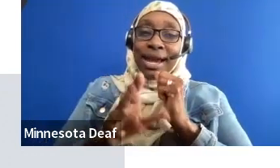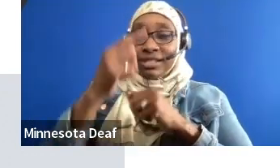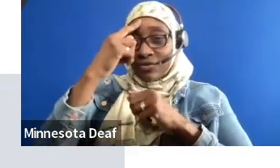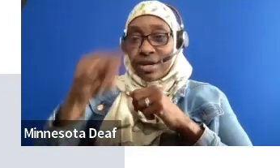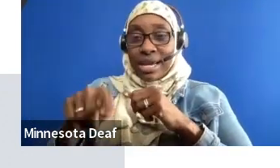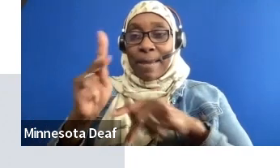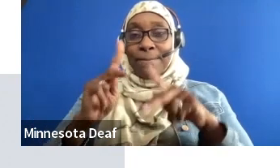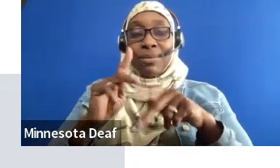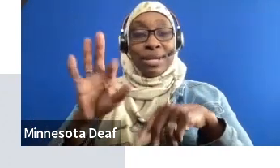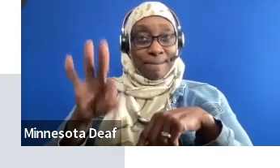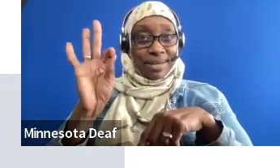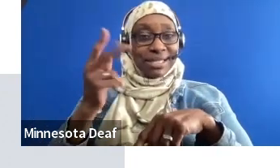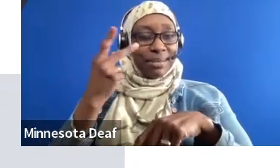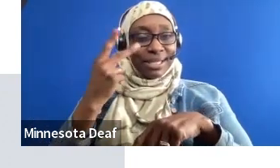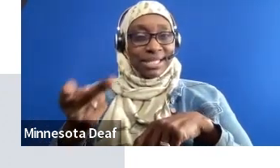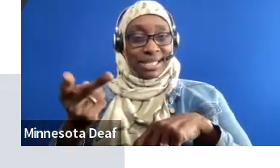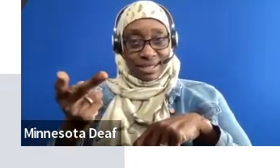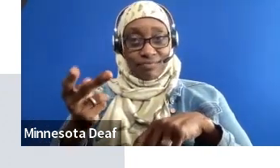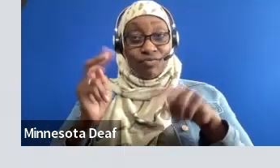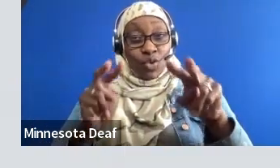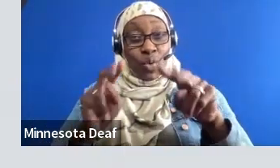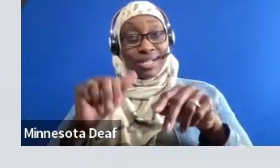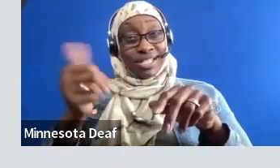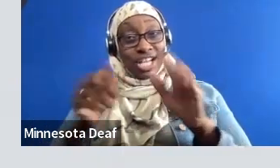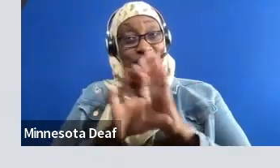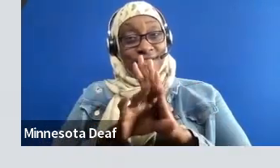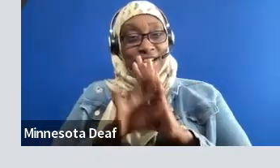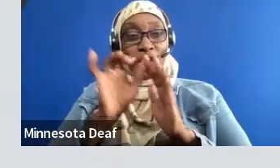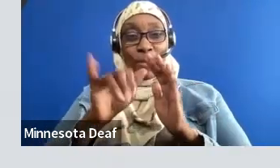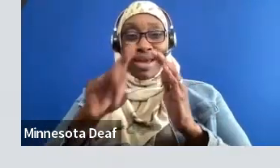we're going to watch another video about this program's spotlight.